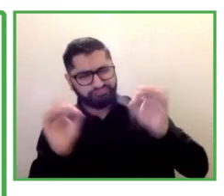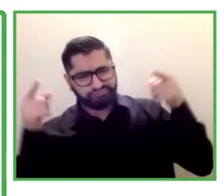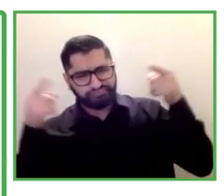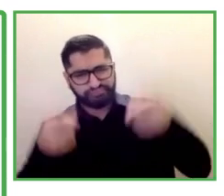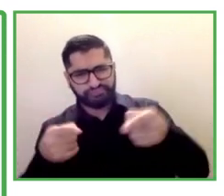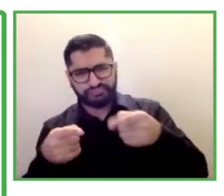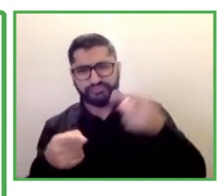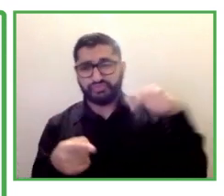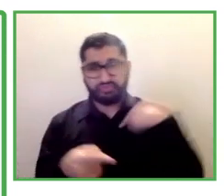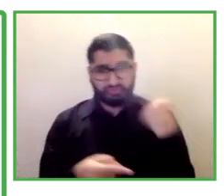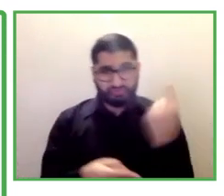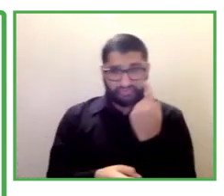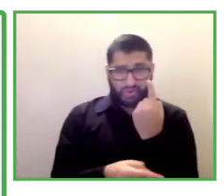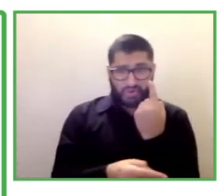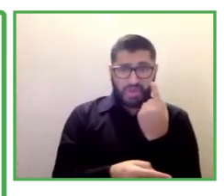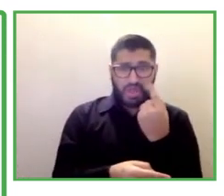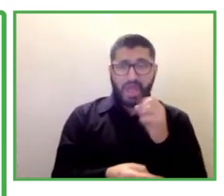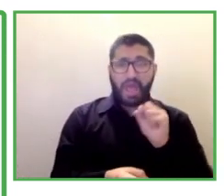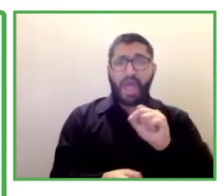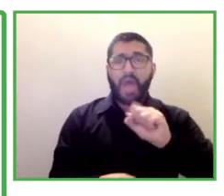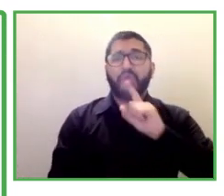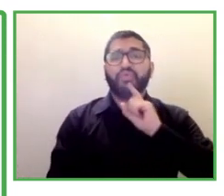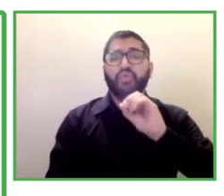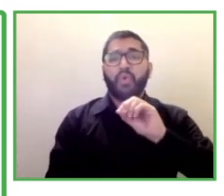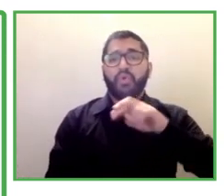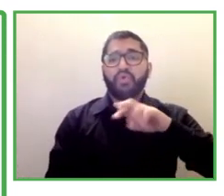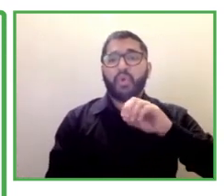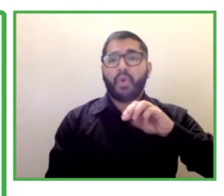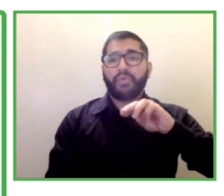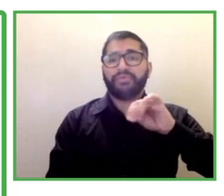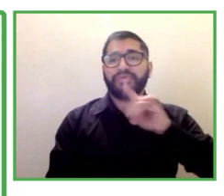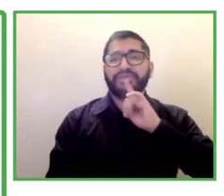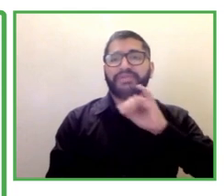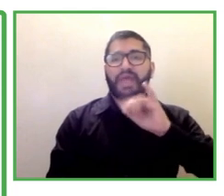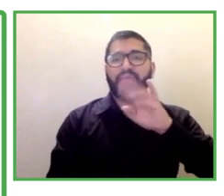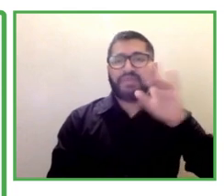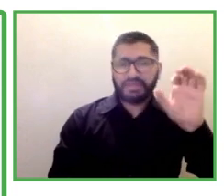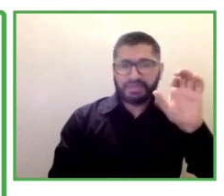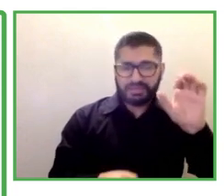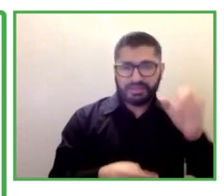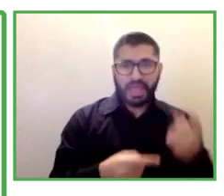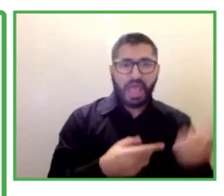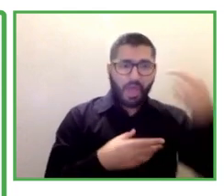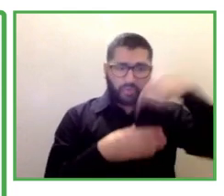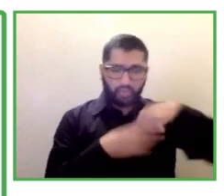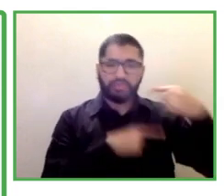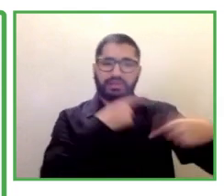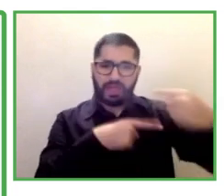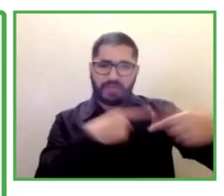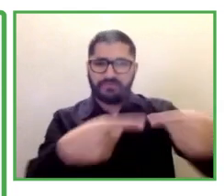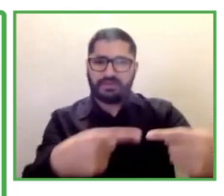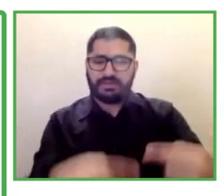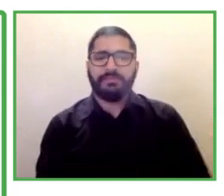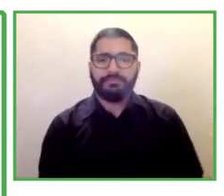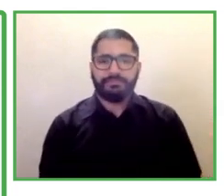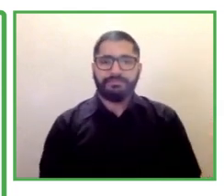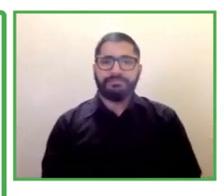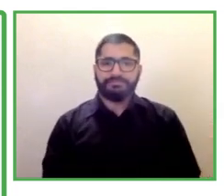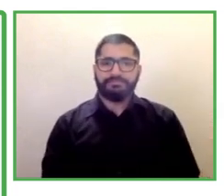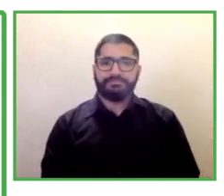hear a little bit more about how we do this very happy to have that conversation thank you so much for your time today